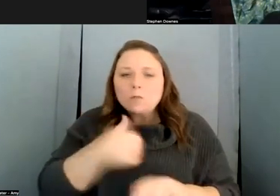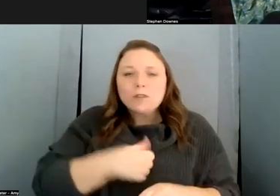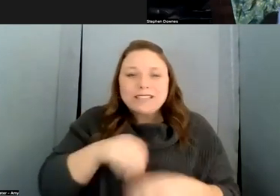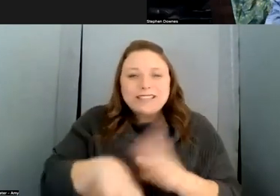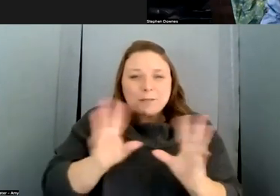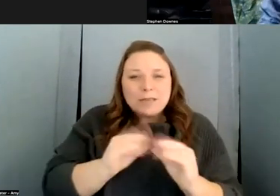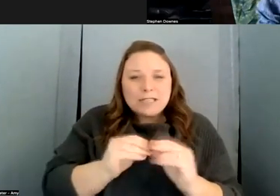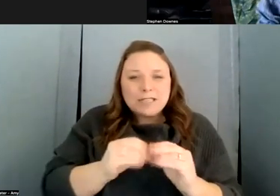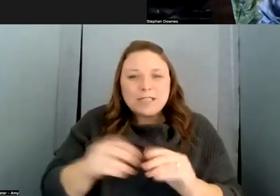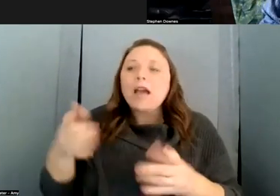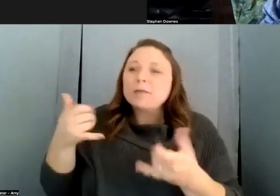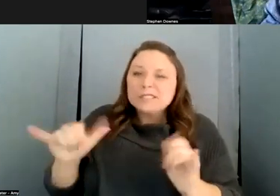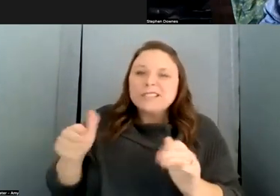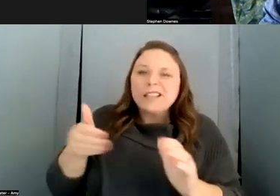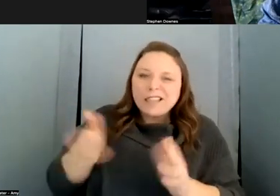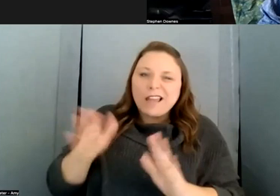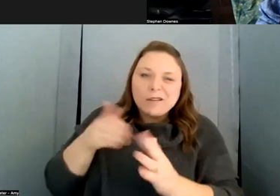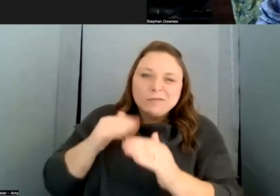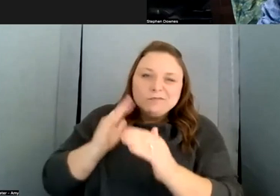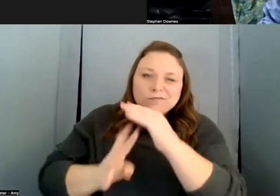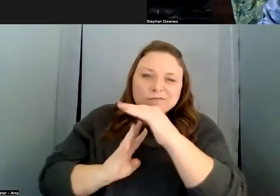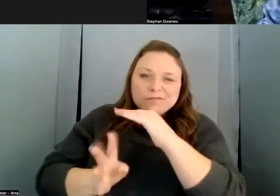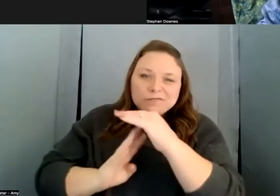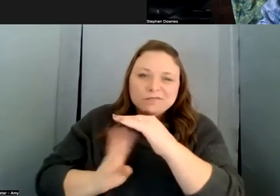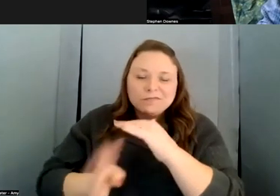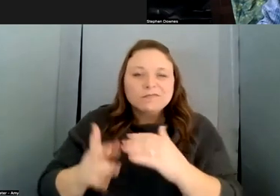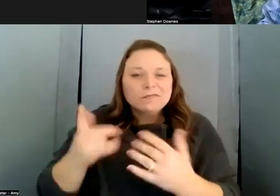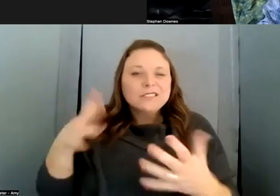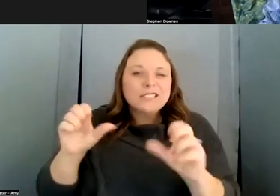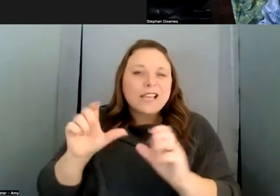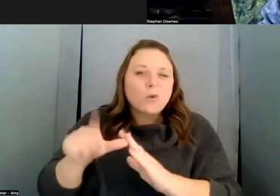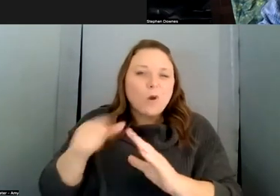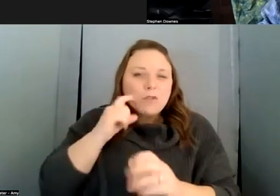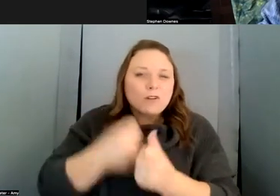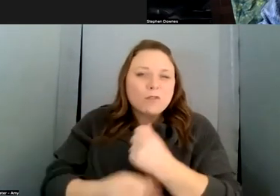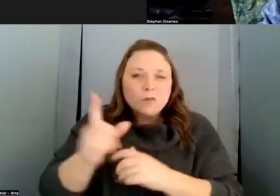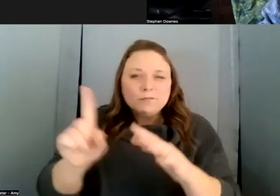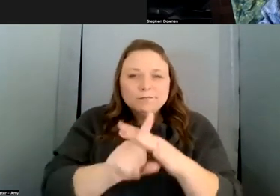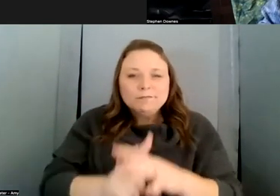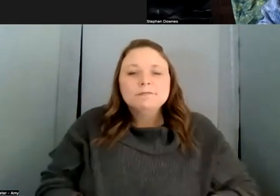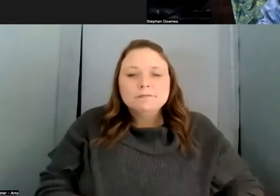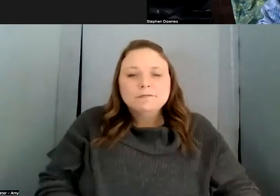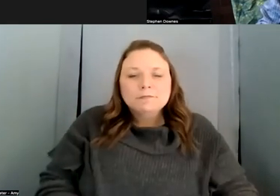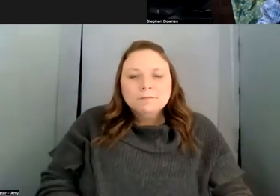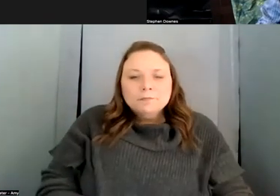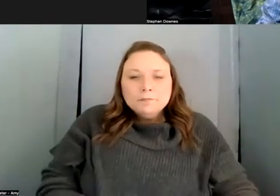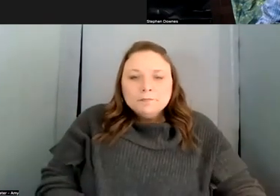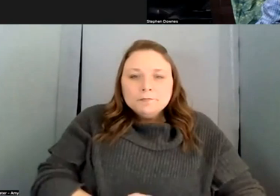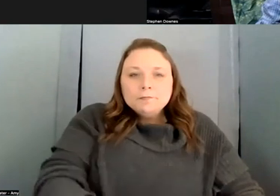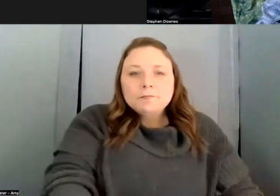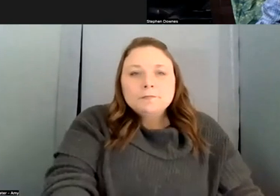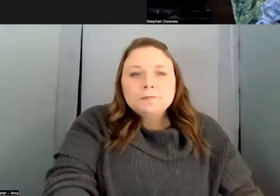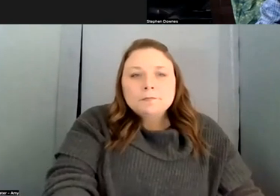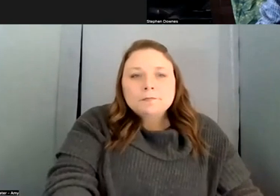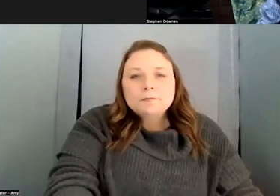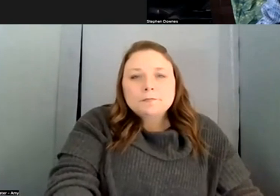letting them in as they're coming in so okay we're just taking a while to get everybody in okay got it cool about